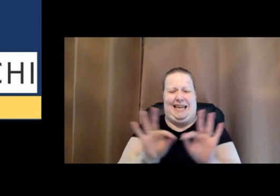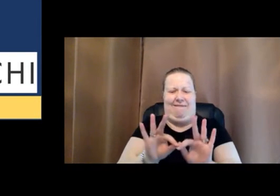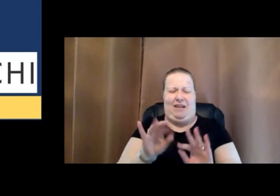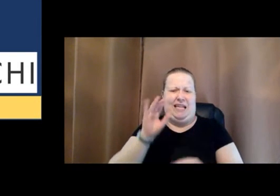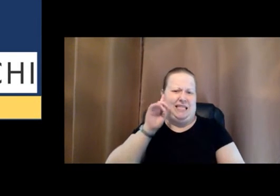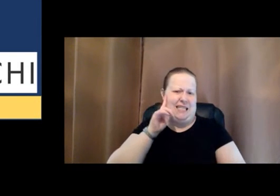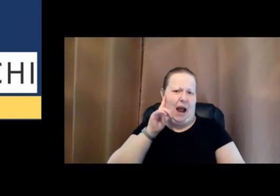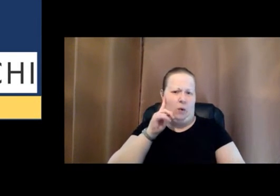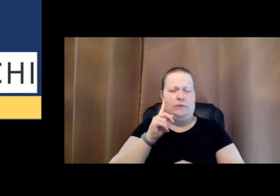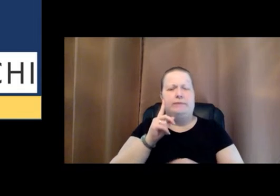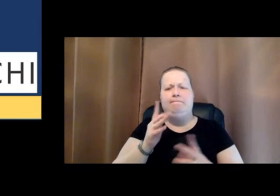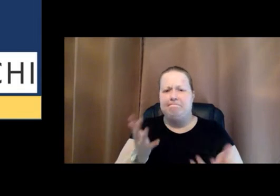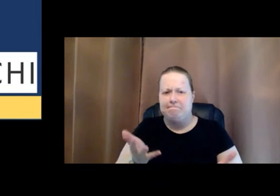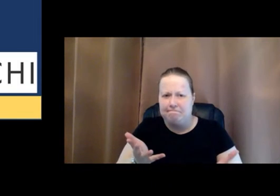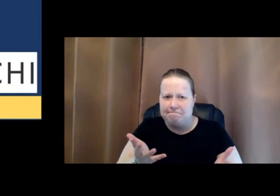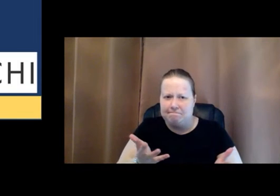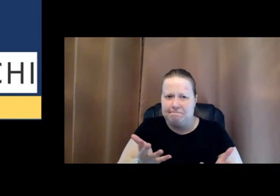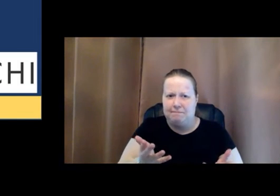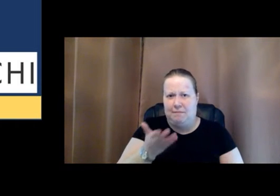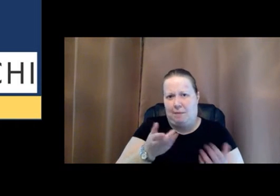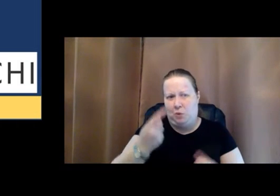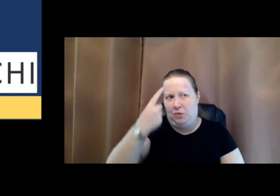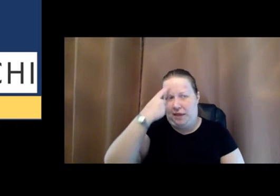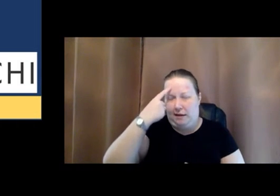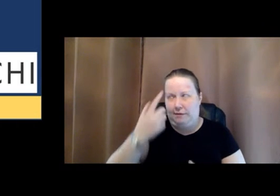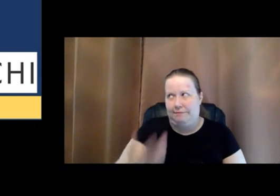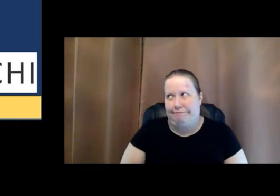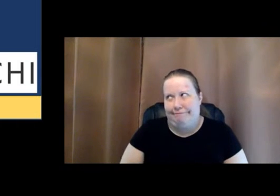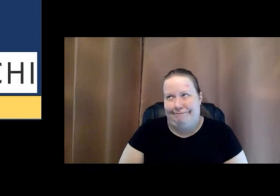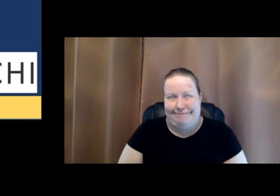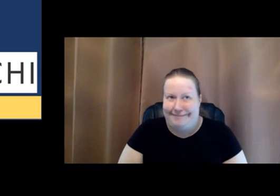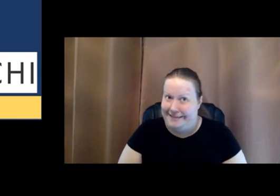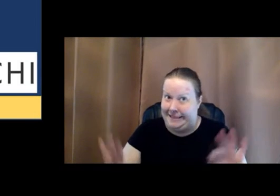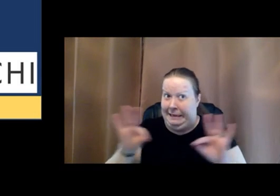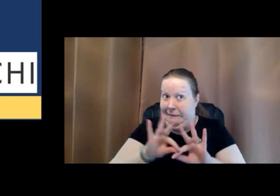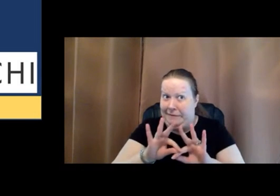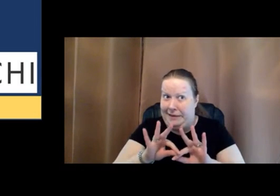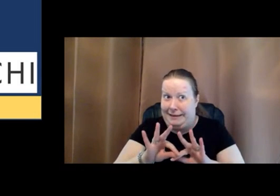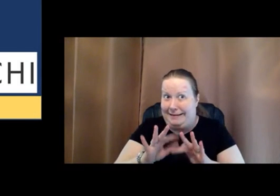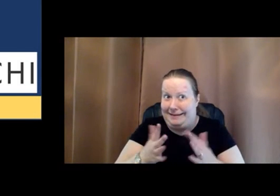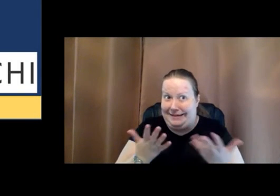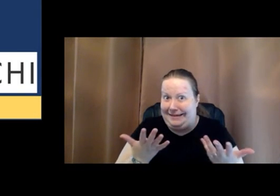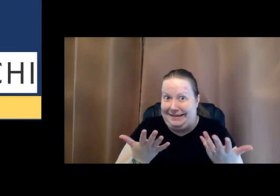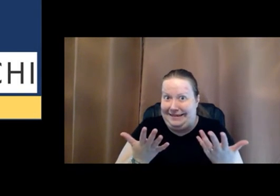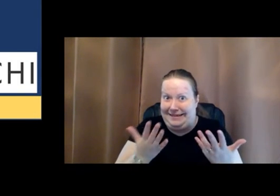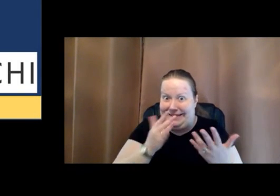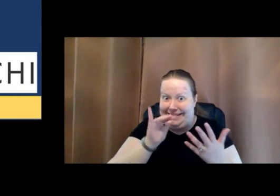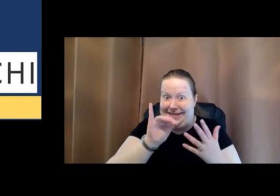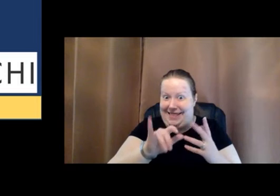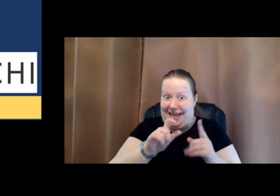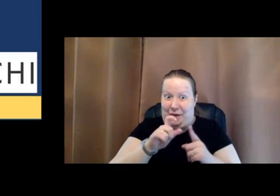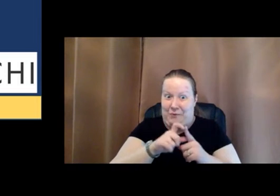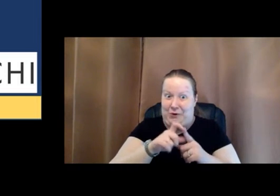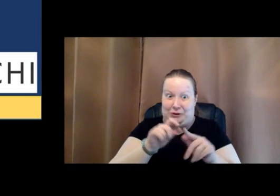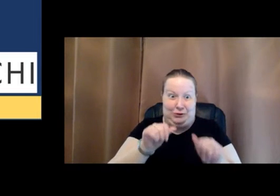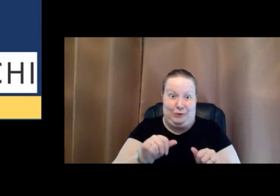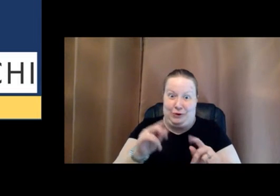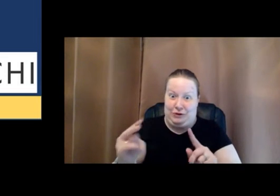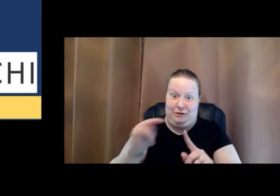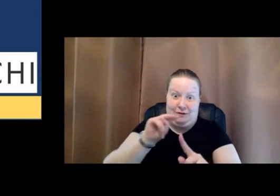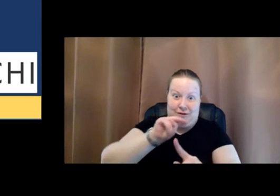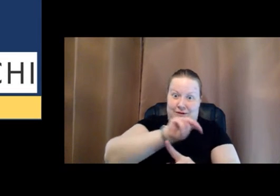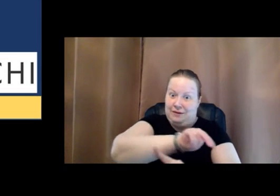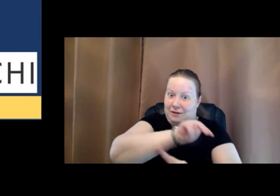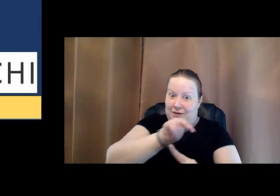pretty likely that you may you may think, OK, wait, significant. There's a word there that can be defined in a lot of different ways